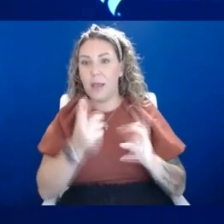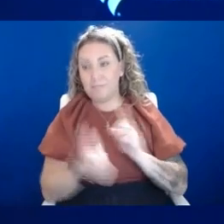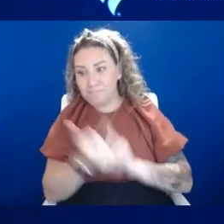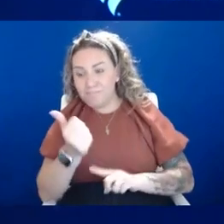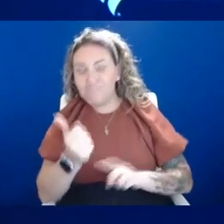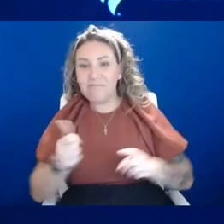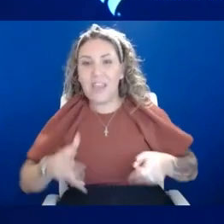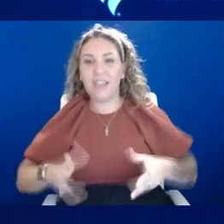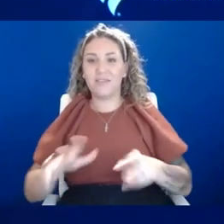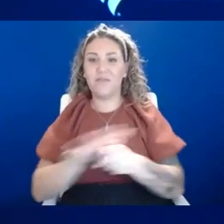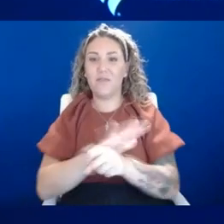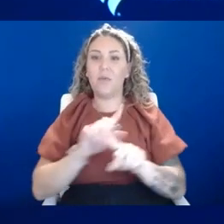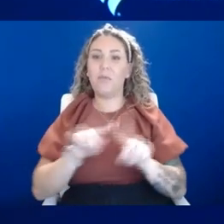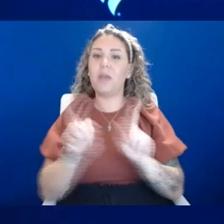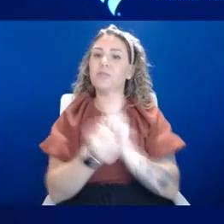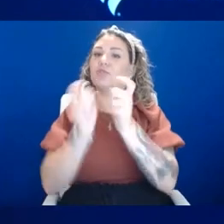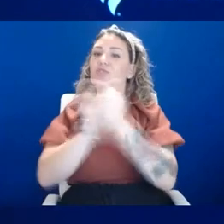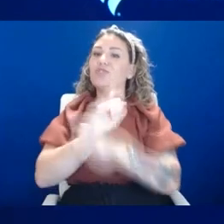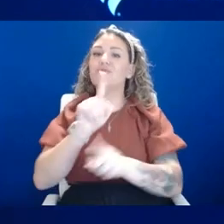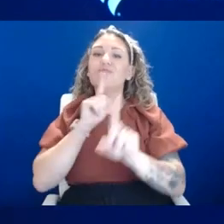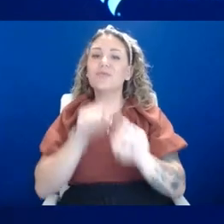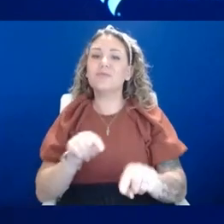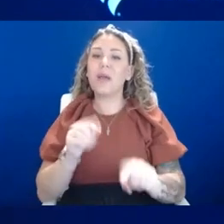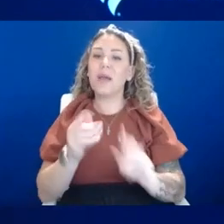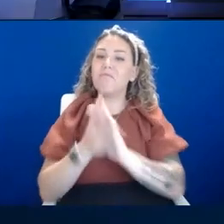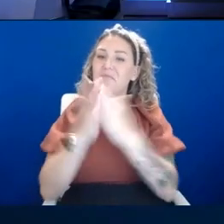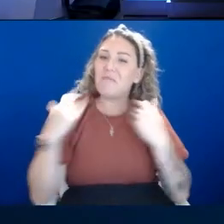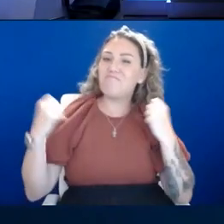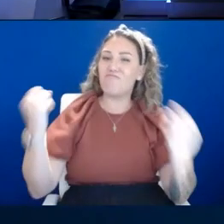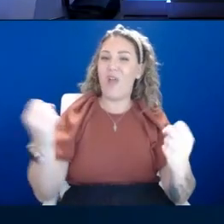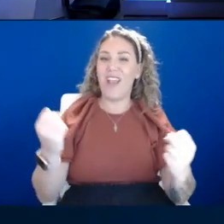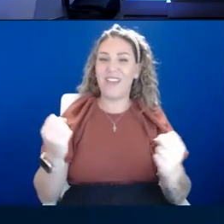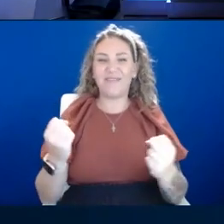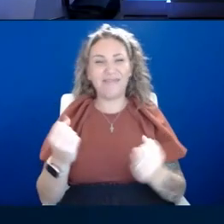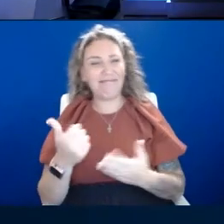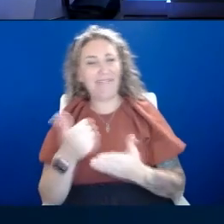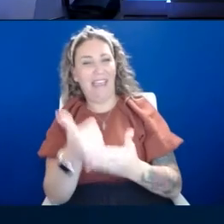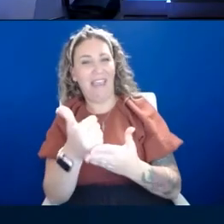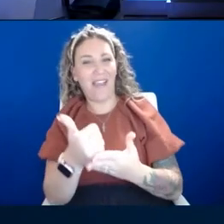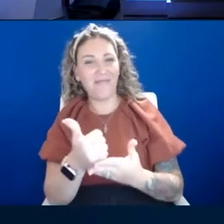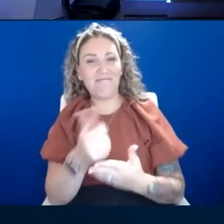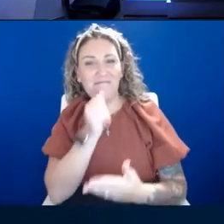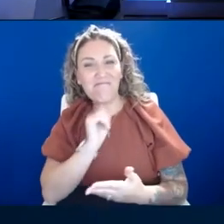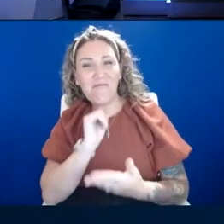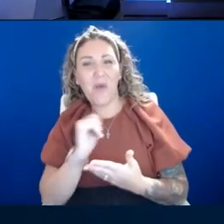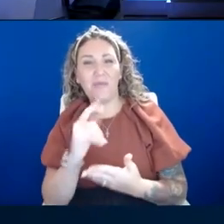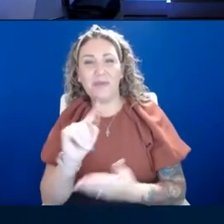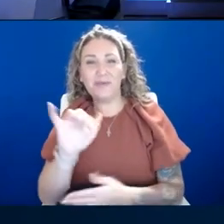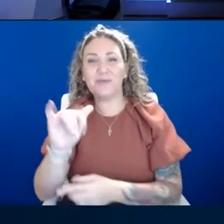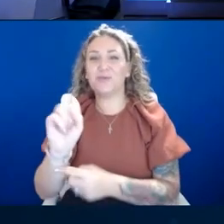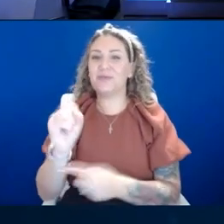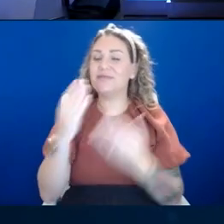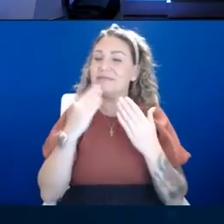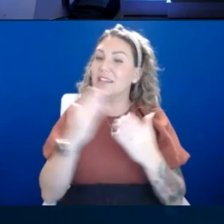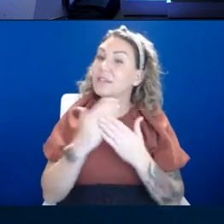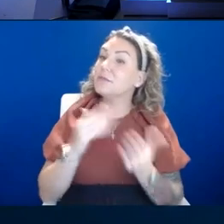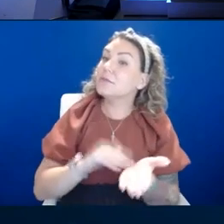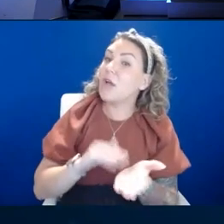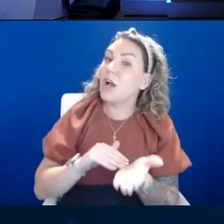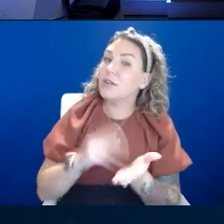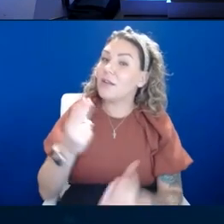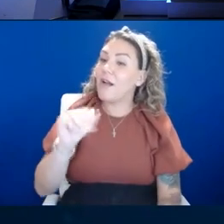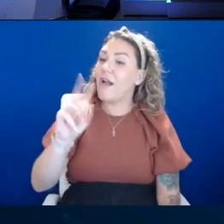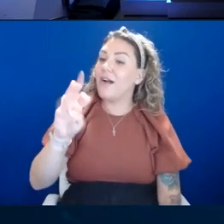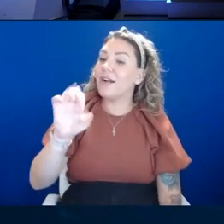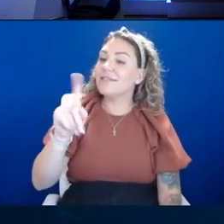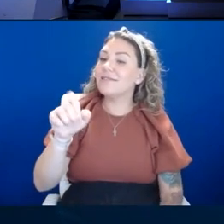can change your response to it and make you a little braver in the face of it. Give you some tools, some good coping tools. All right. Thank you so much. All three of our guests, Dr. Hawkinson wrap up our final thoughts